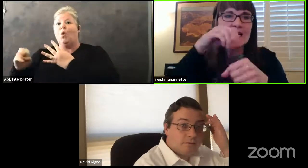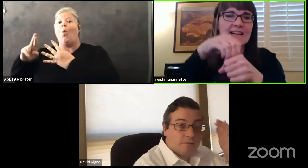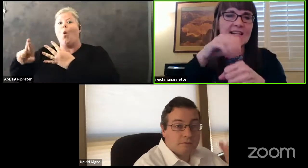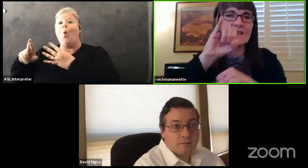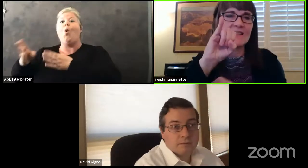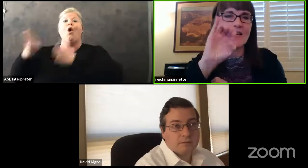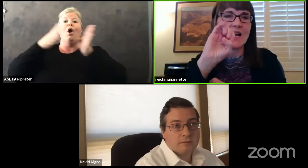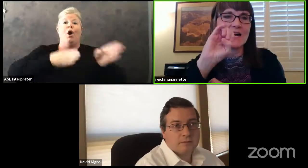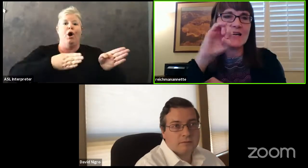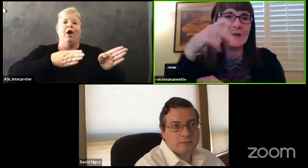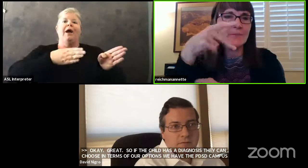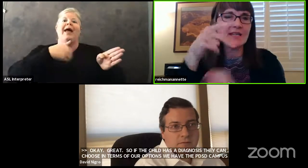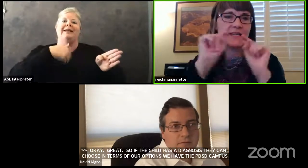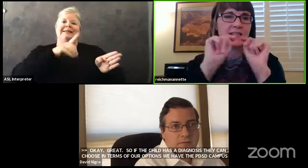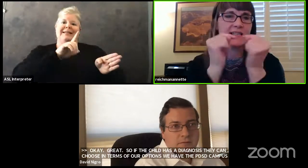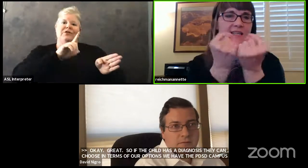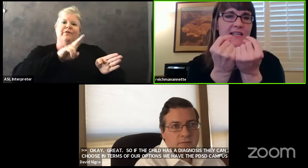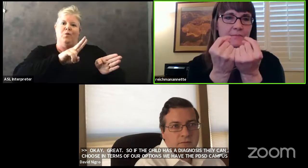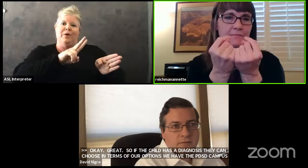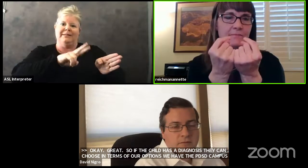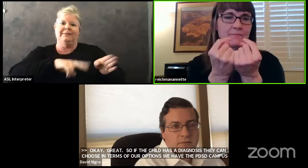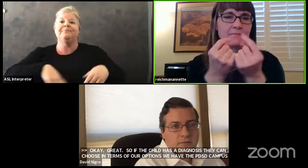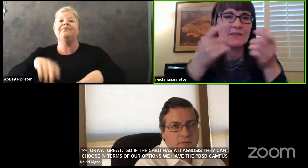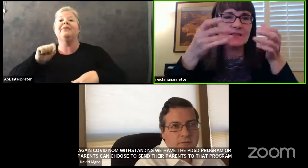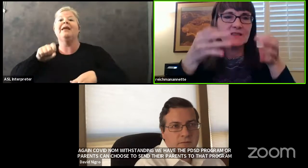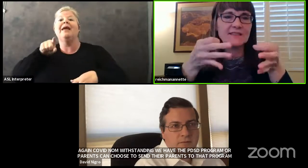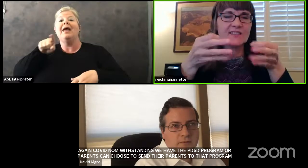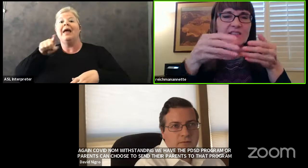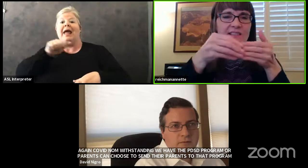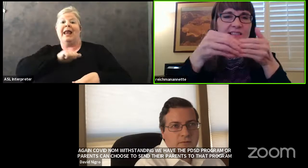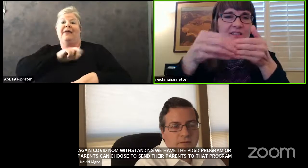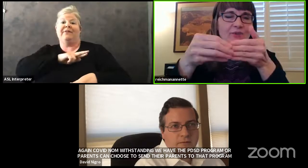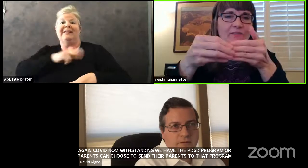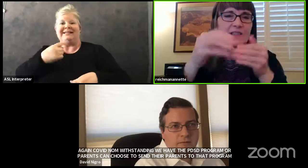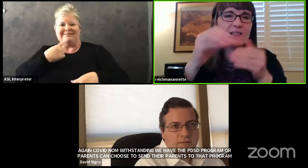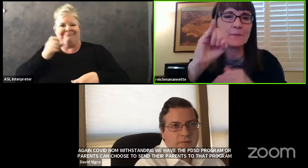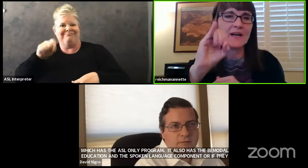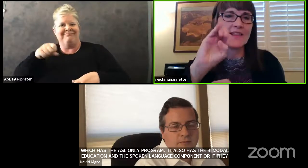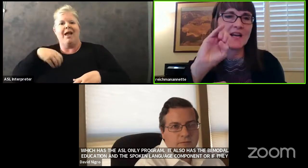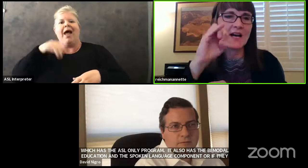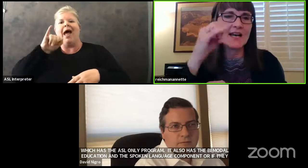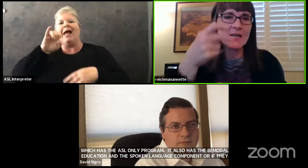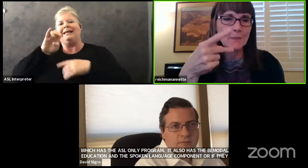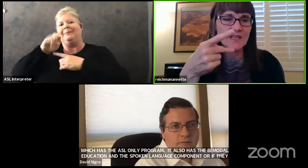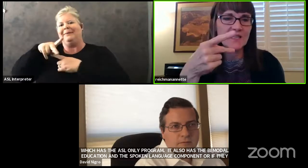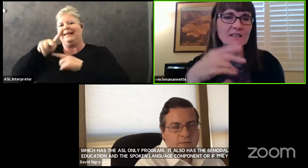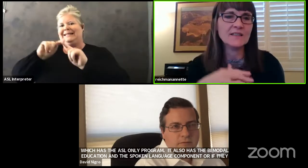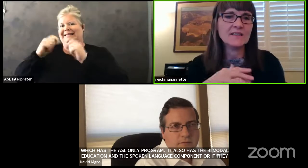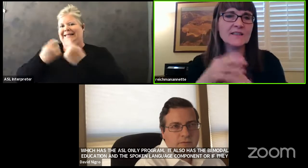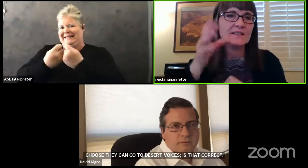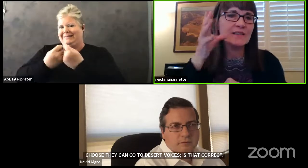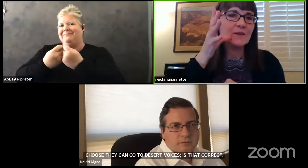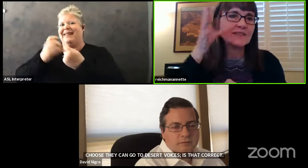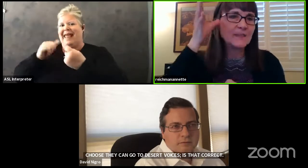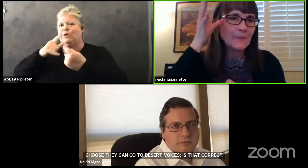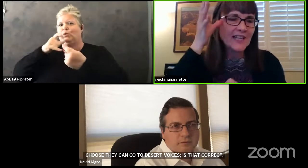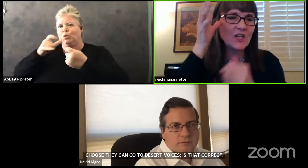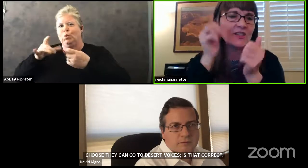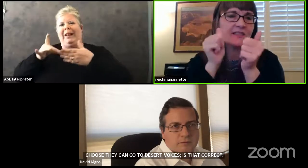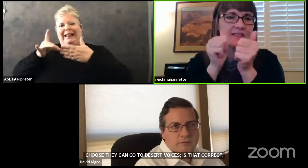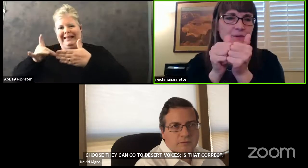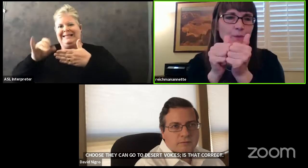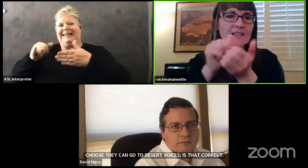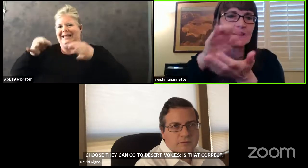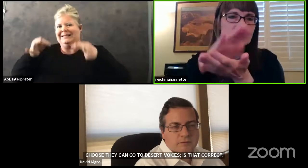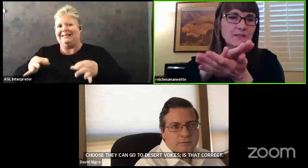In the IEP team, the decision is driven by the IEP. So it's the